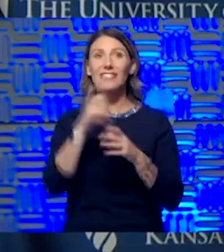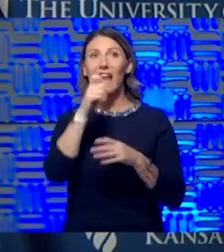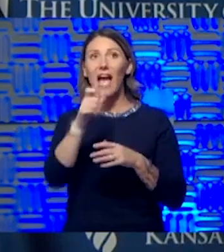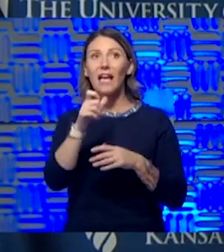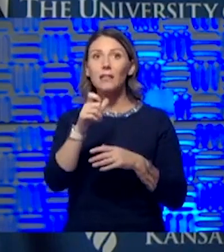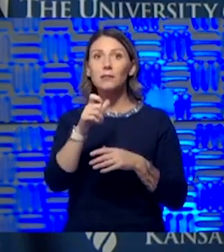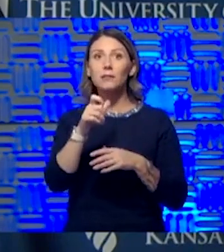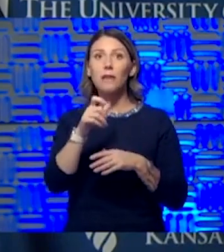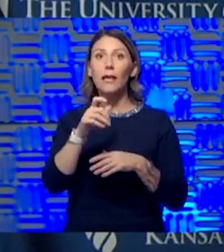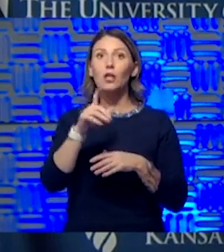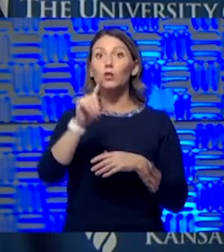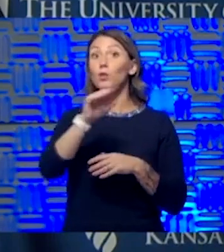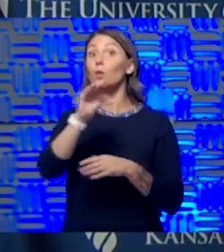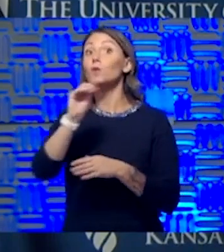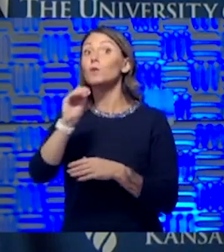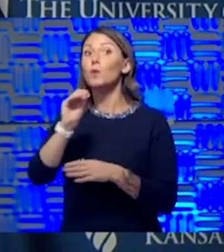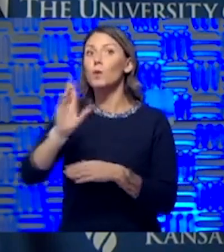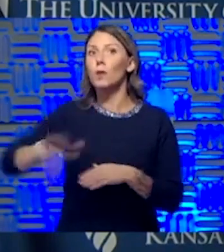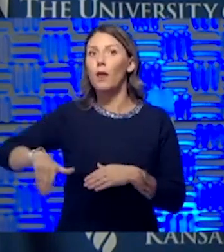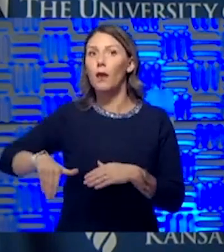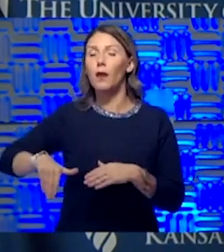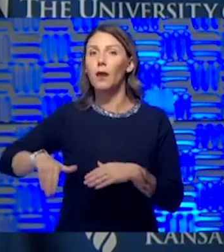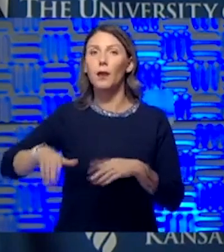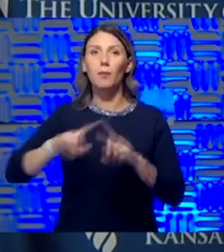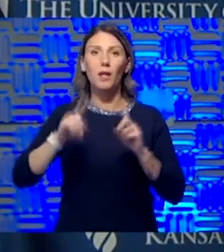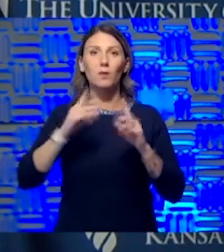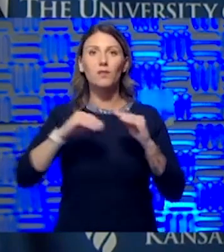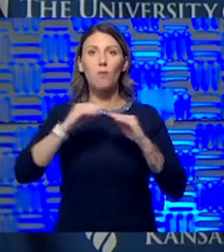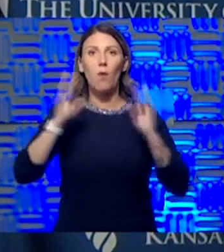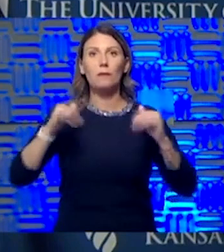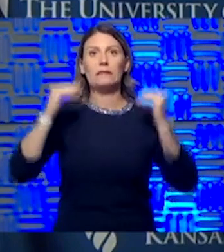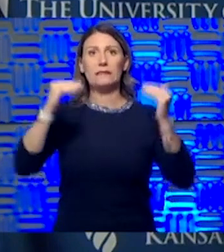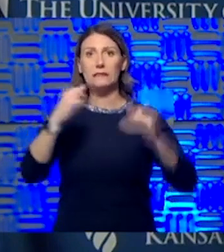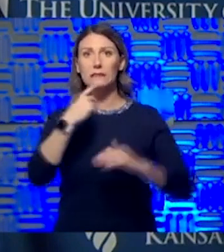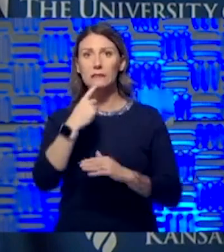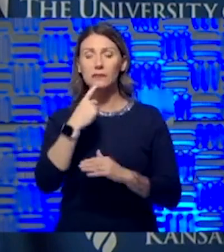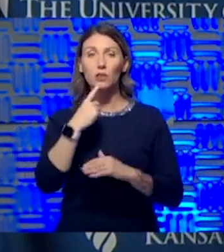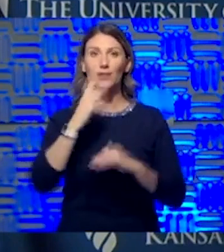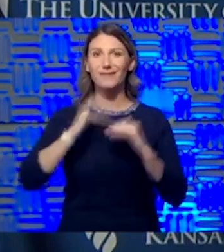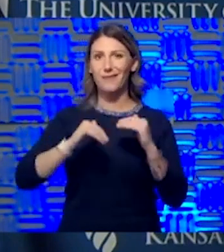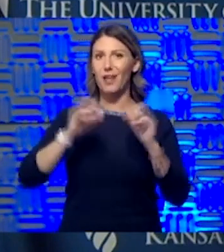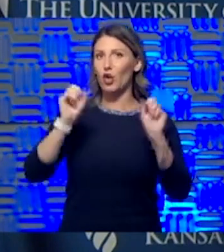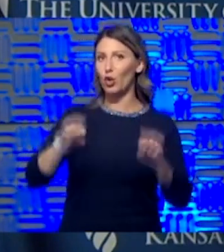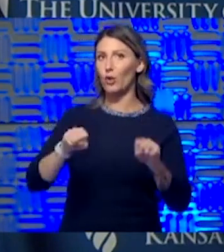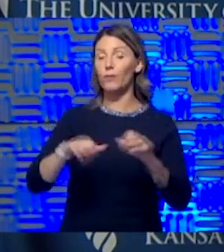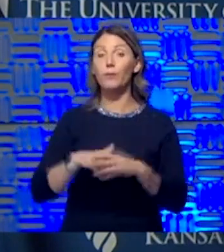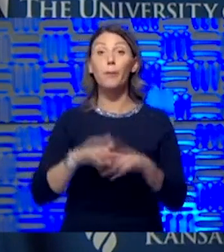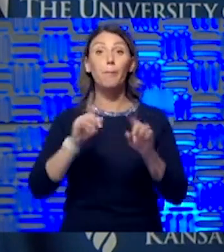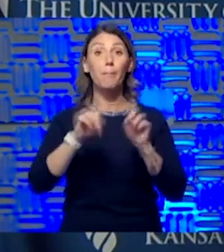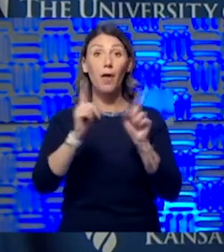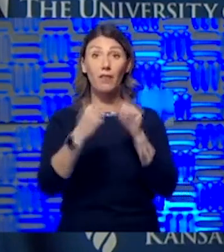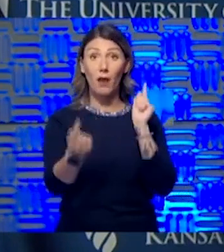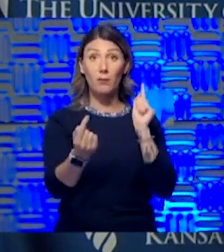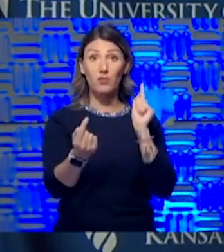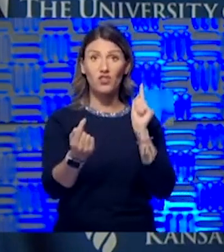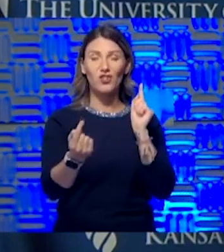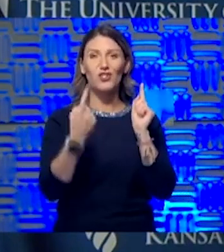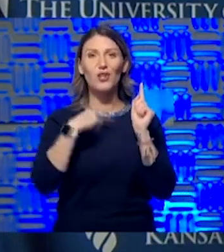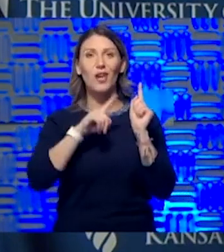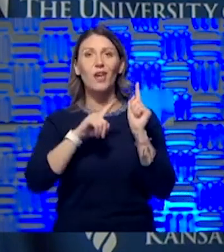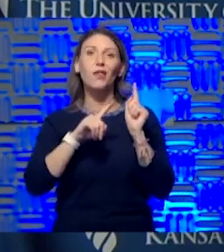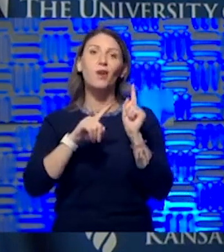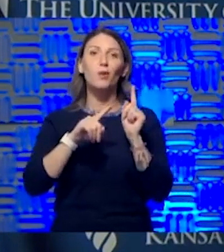but definitely it was more advanced than it probably would have been. On the opposite, I have seen a lot of rule out patients, per se,